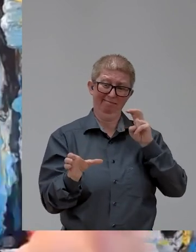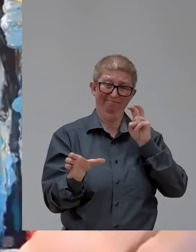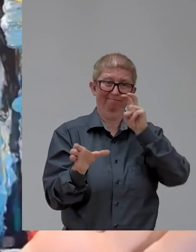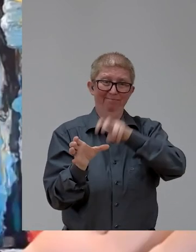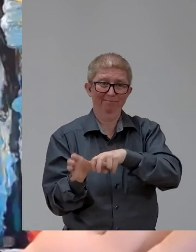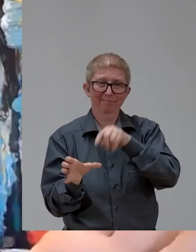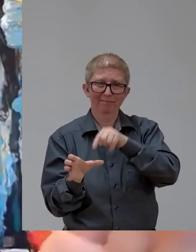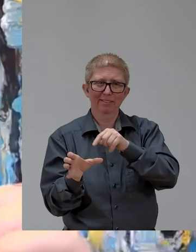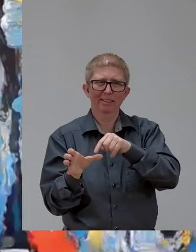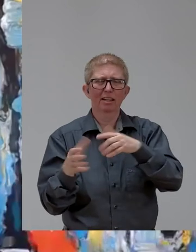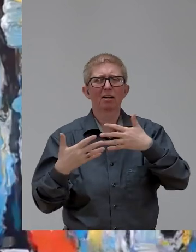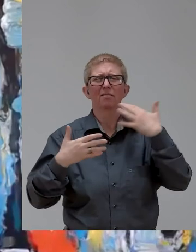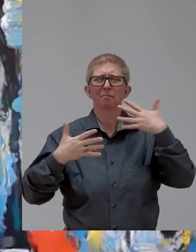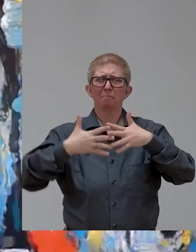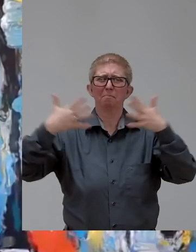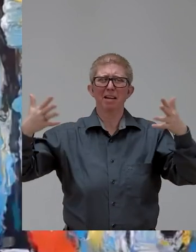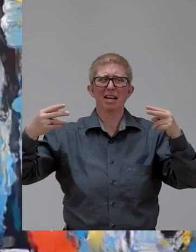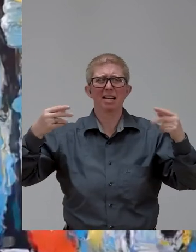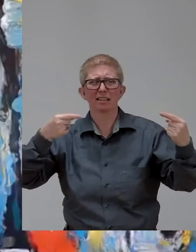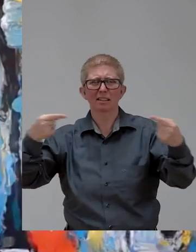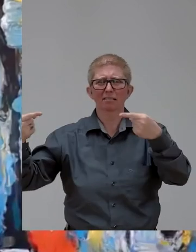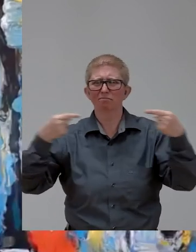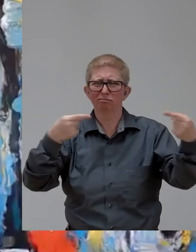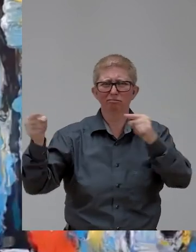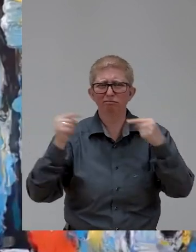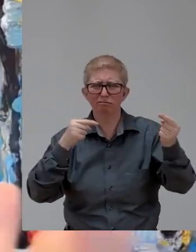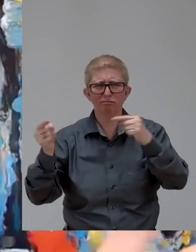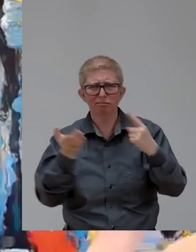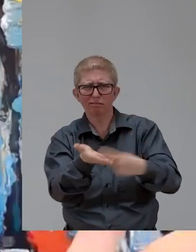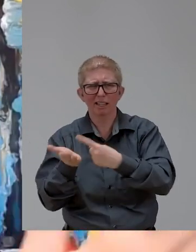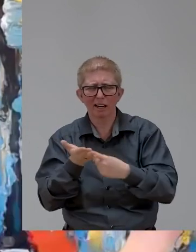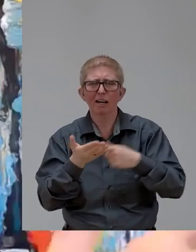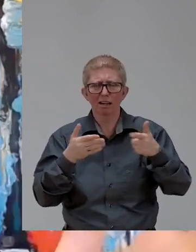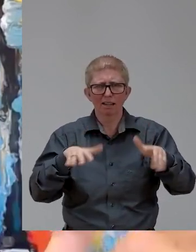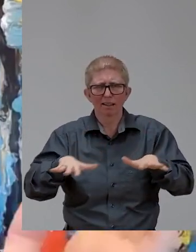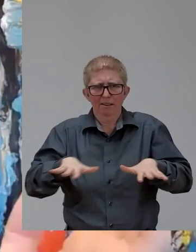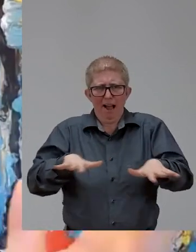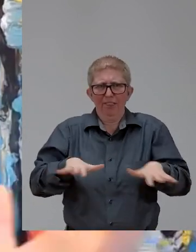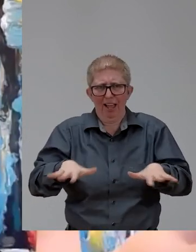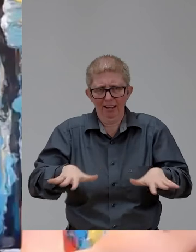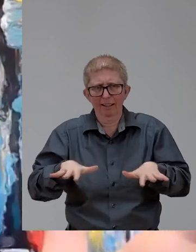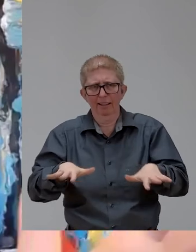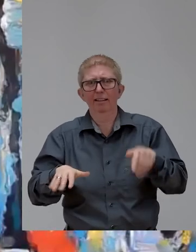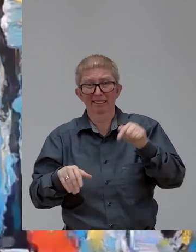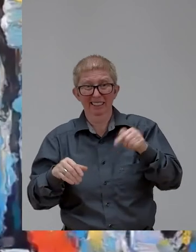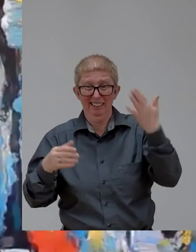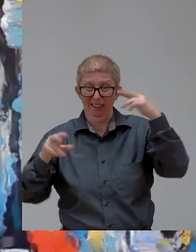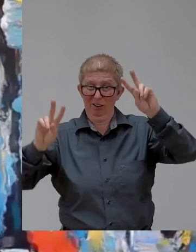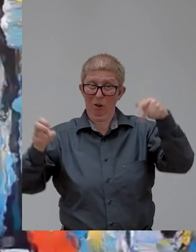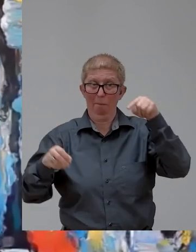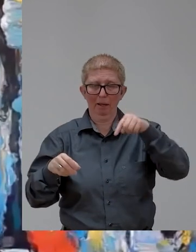about earthquakes. And whoever has heard me tell this story, I keep repeating it because I think this is the essence.